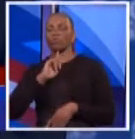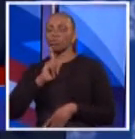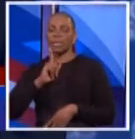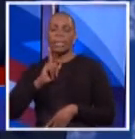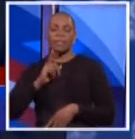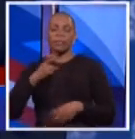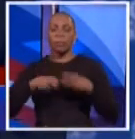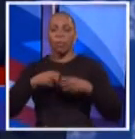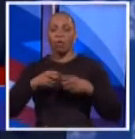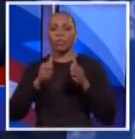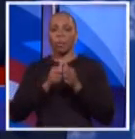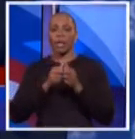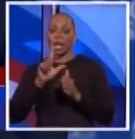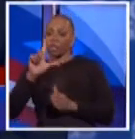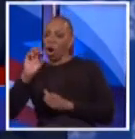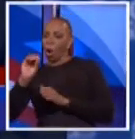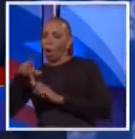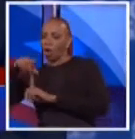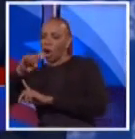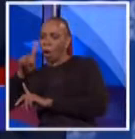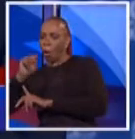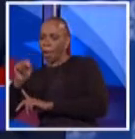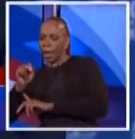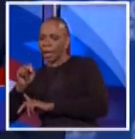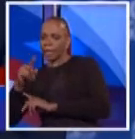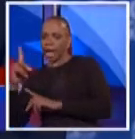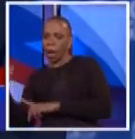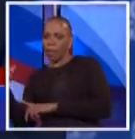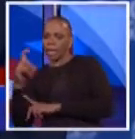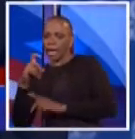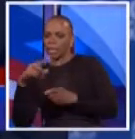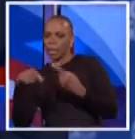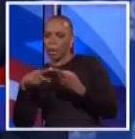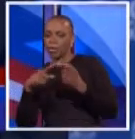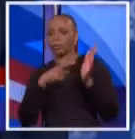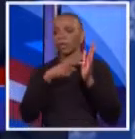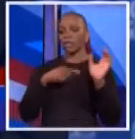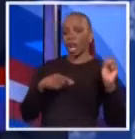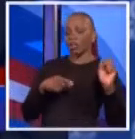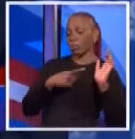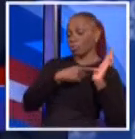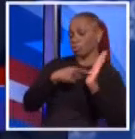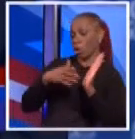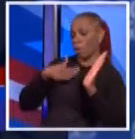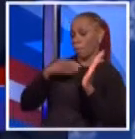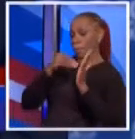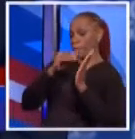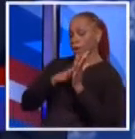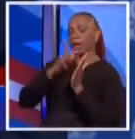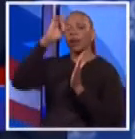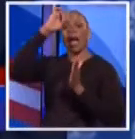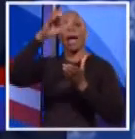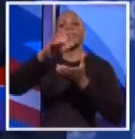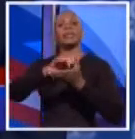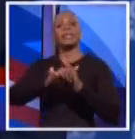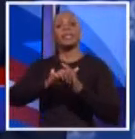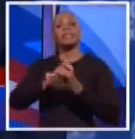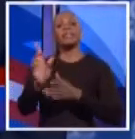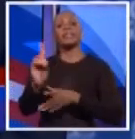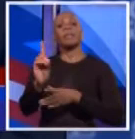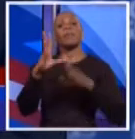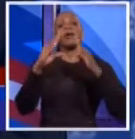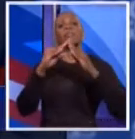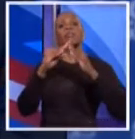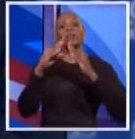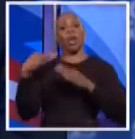in Albany. That was Lopez. I was asking you. I'm answering the question. I wanted to show my record. I believe that come the Democratic conference,